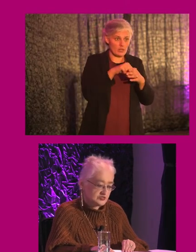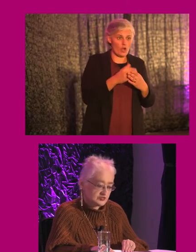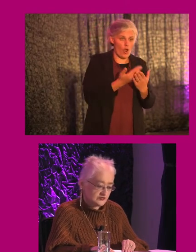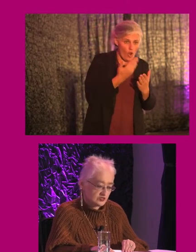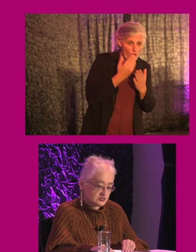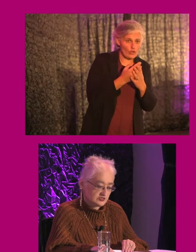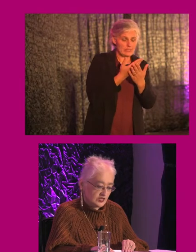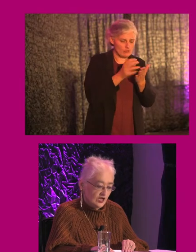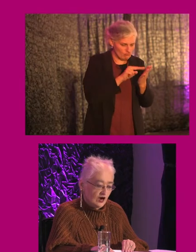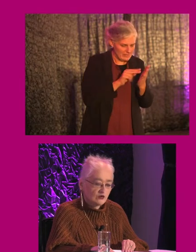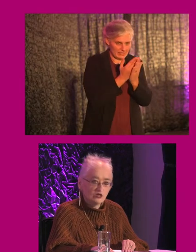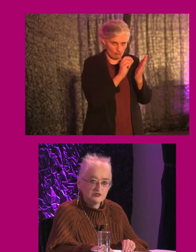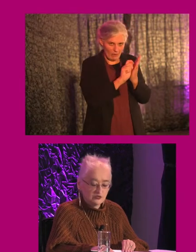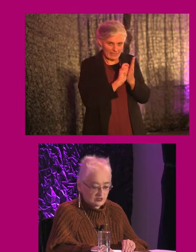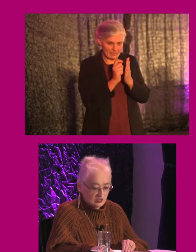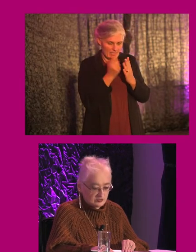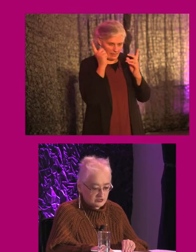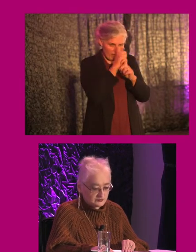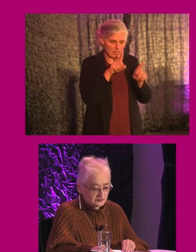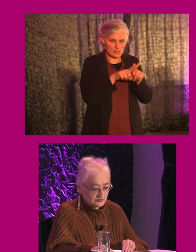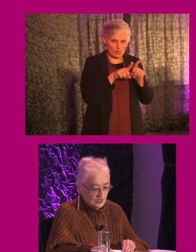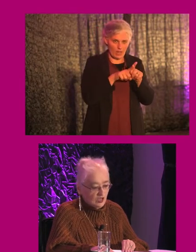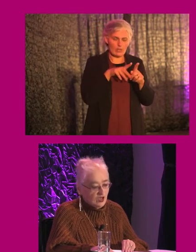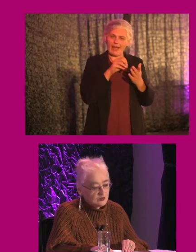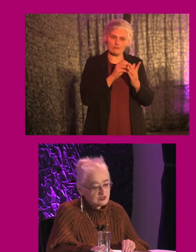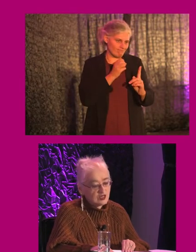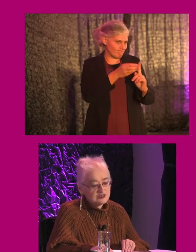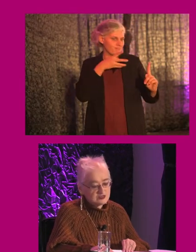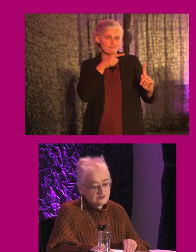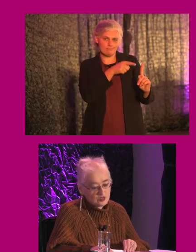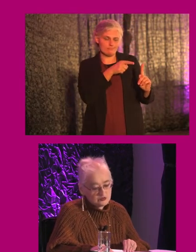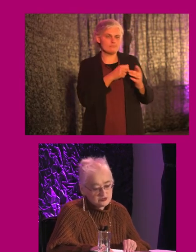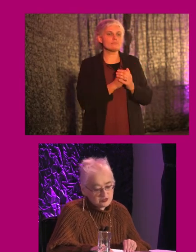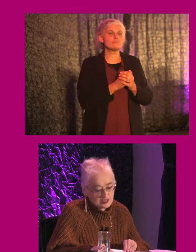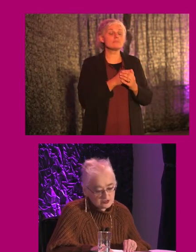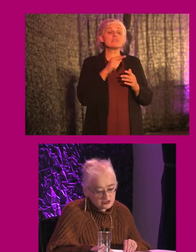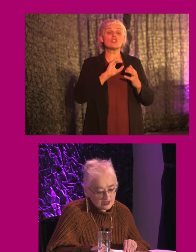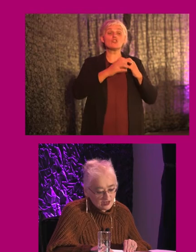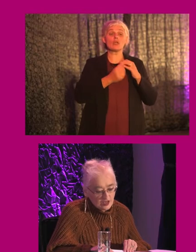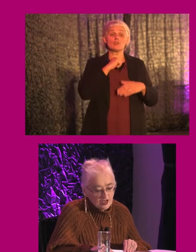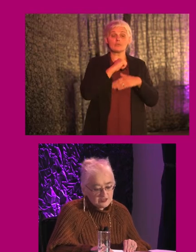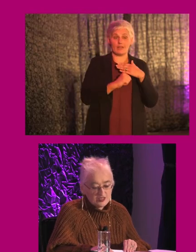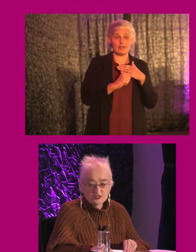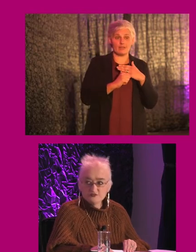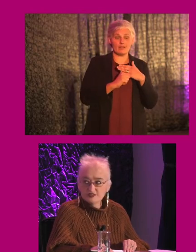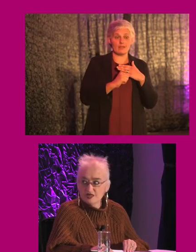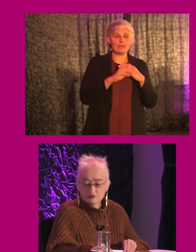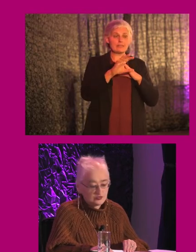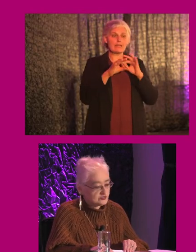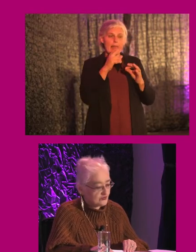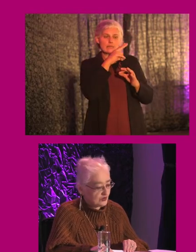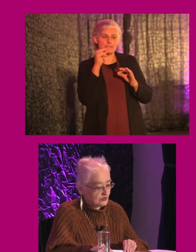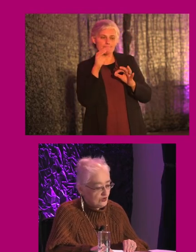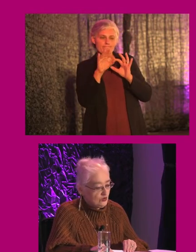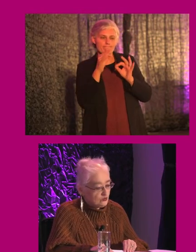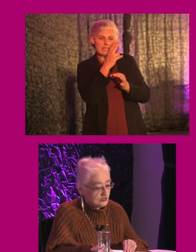literacy difficulties are also acknowledged. I'm delighted to have the opportunity today to share a selection of examples